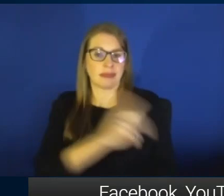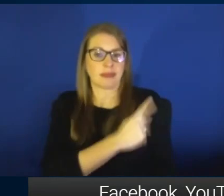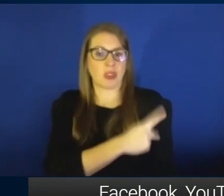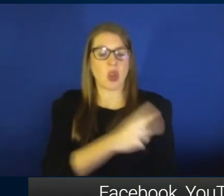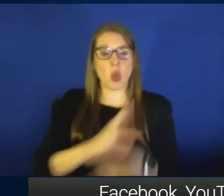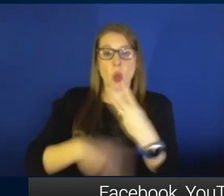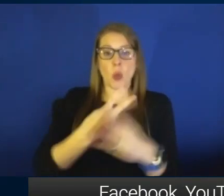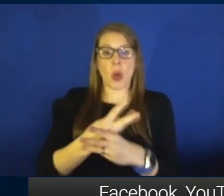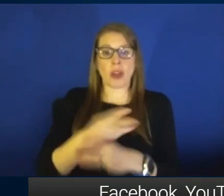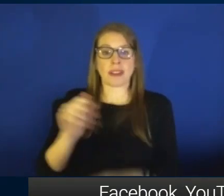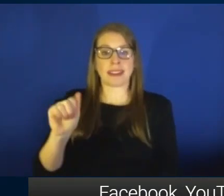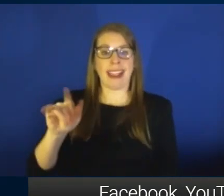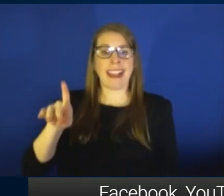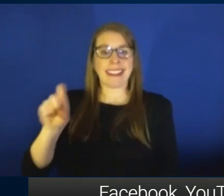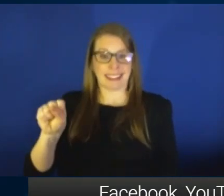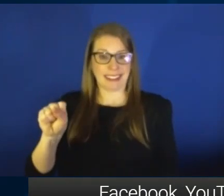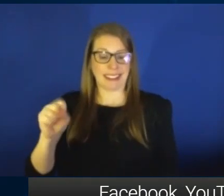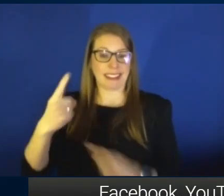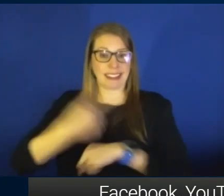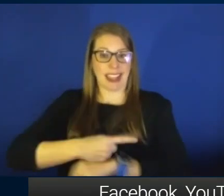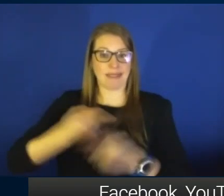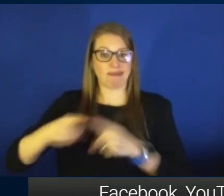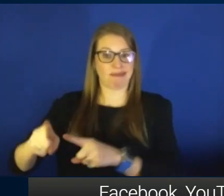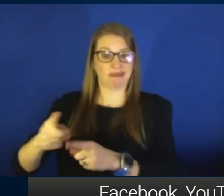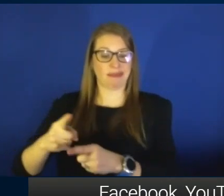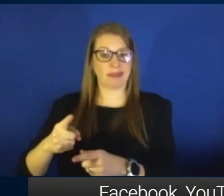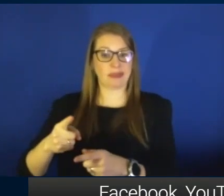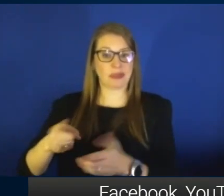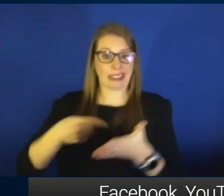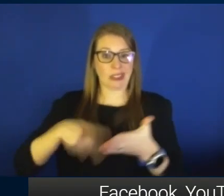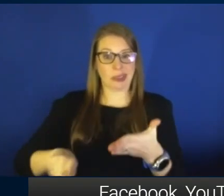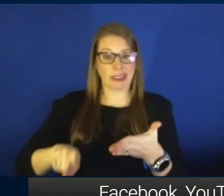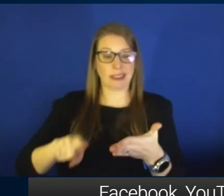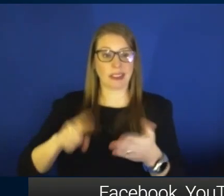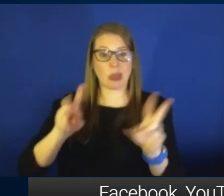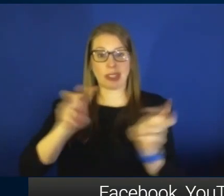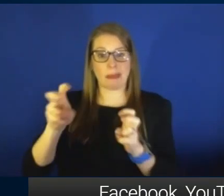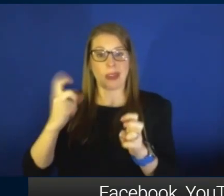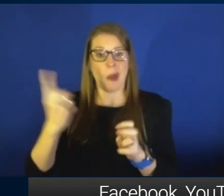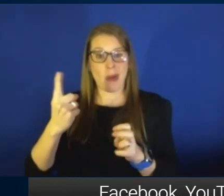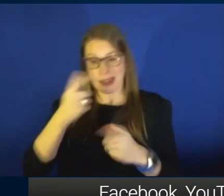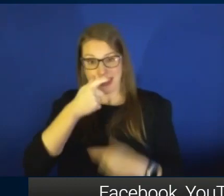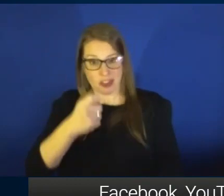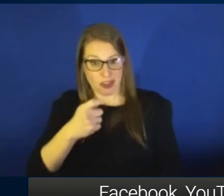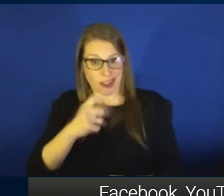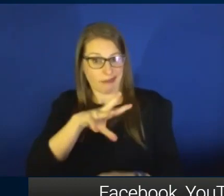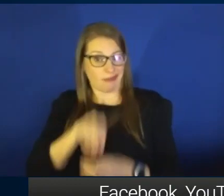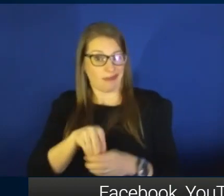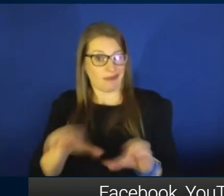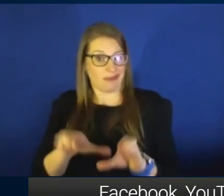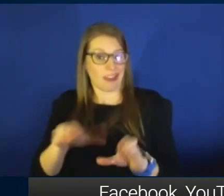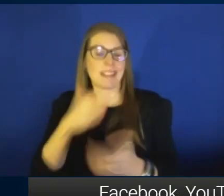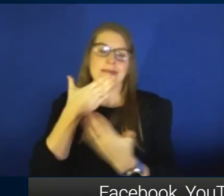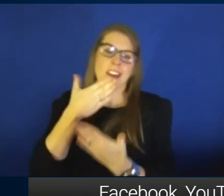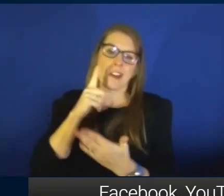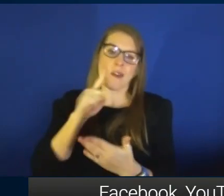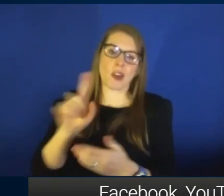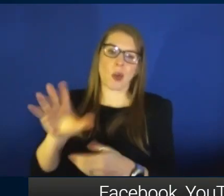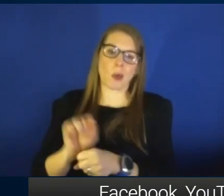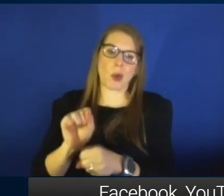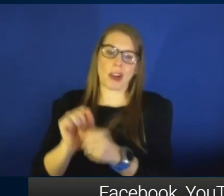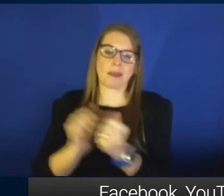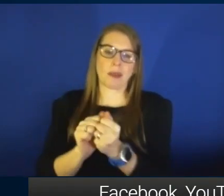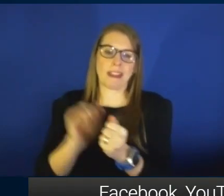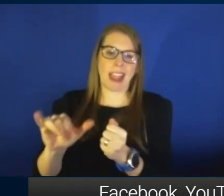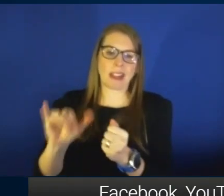next week, I believe. So it's always a topic that we're always interested in. So thank you for your work with that as well. Joellen has a question.